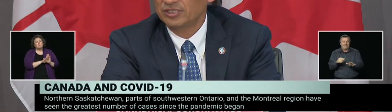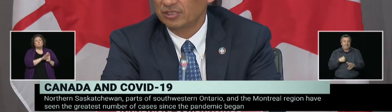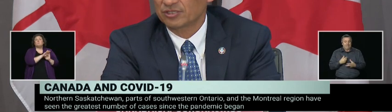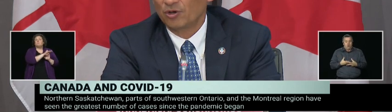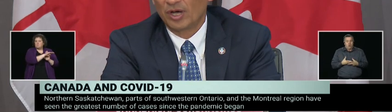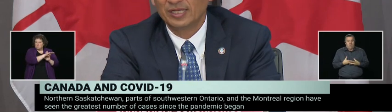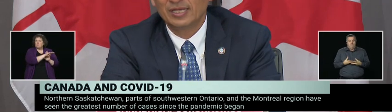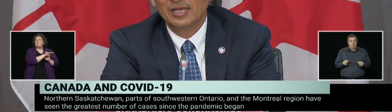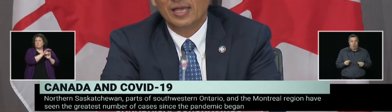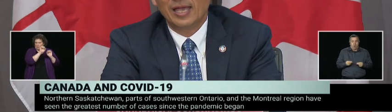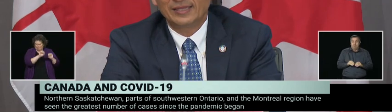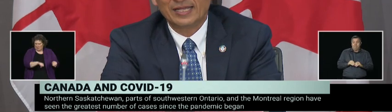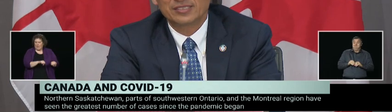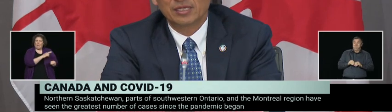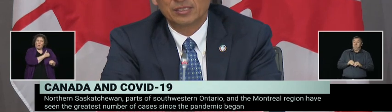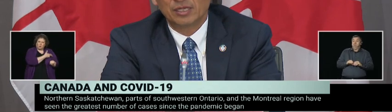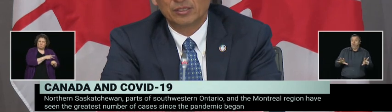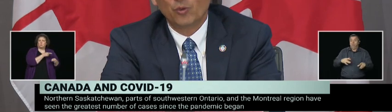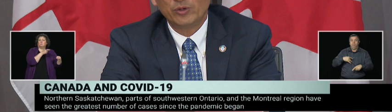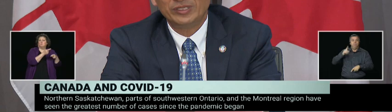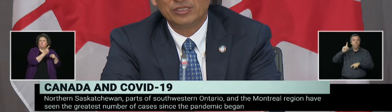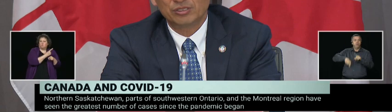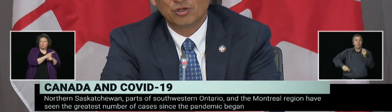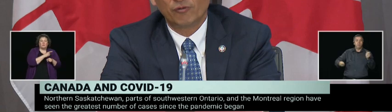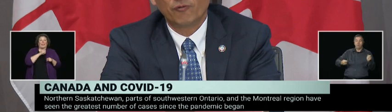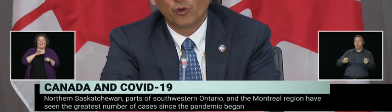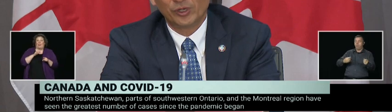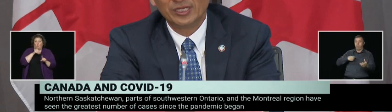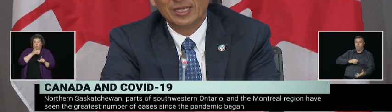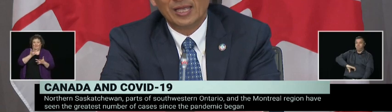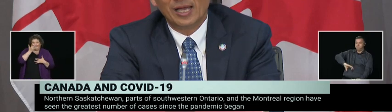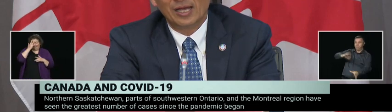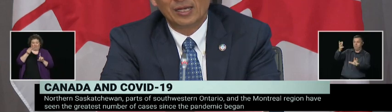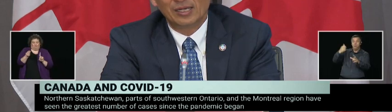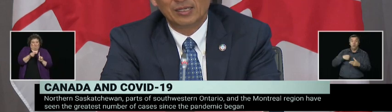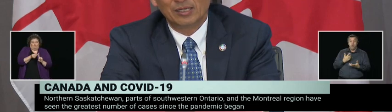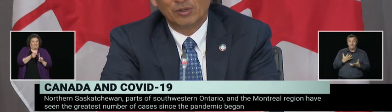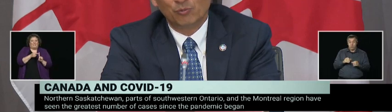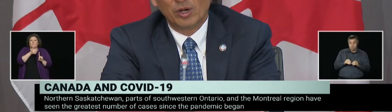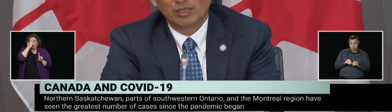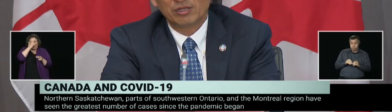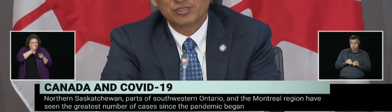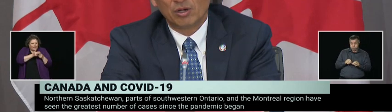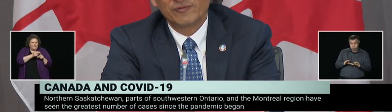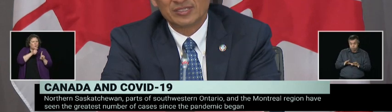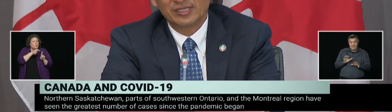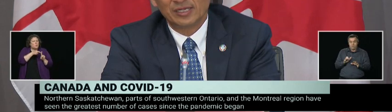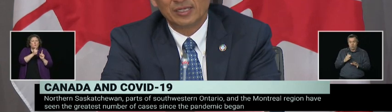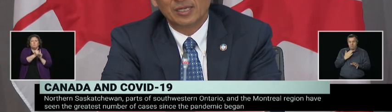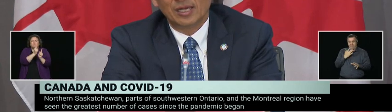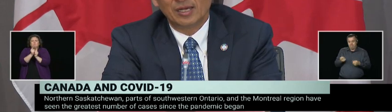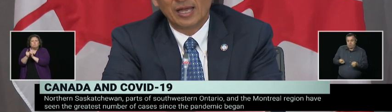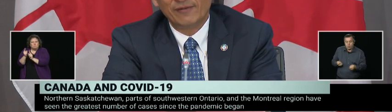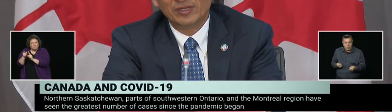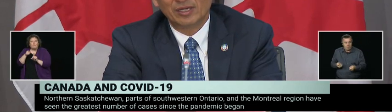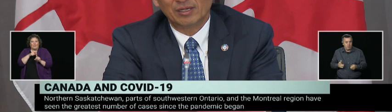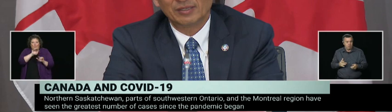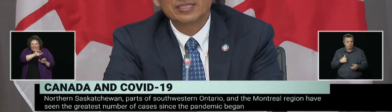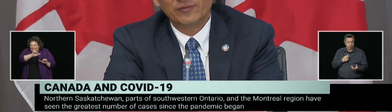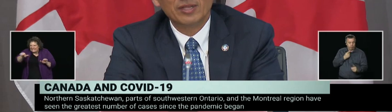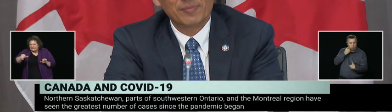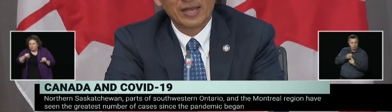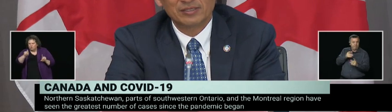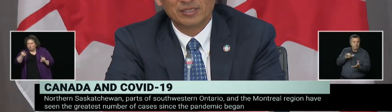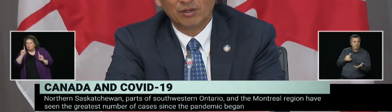contact tracing and so on. And that's the way we need to go forward while also obviously having